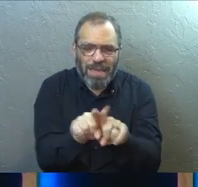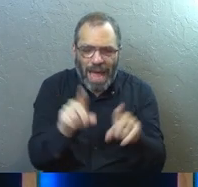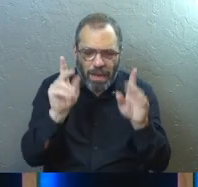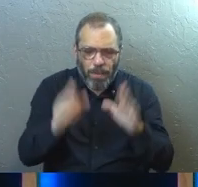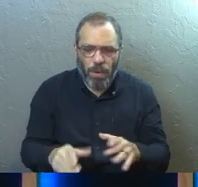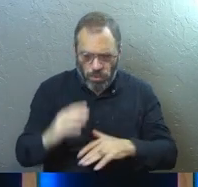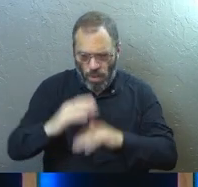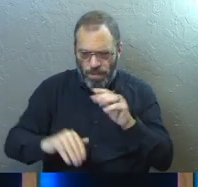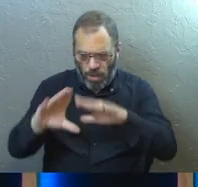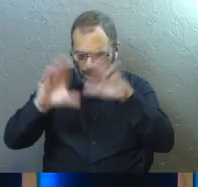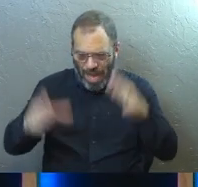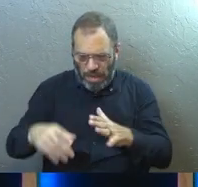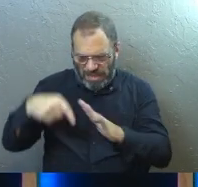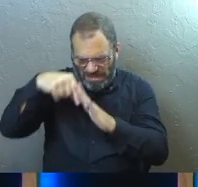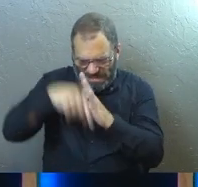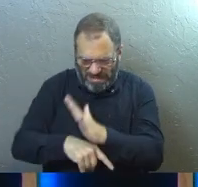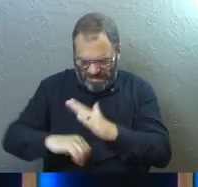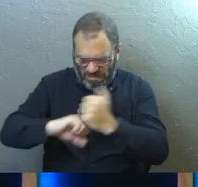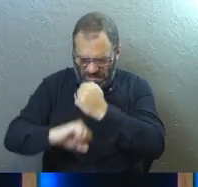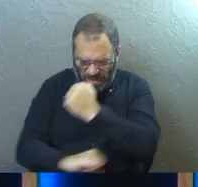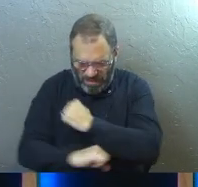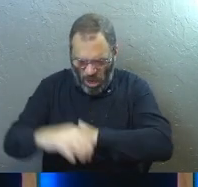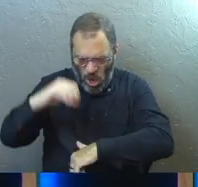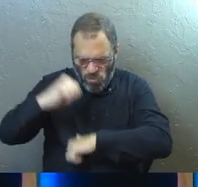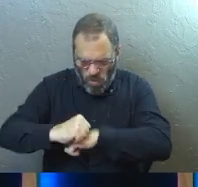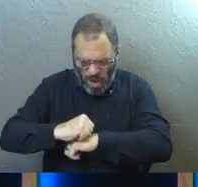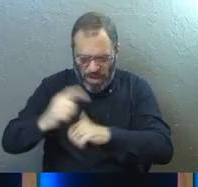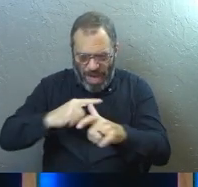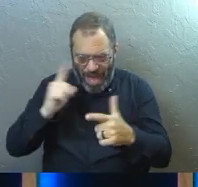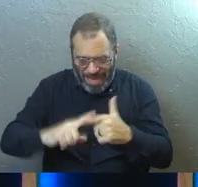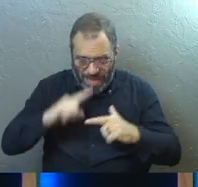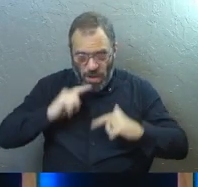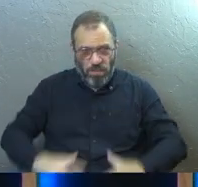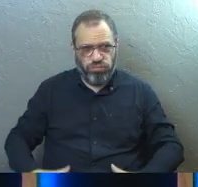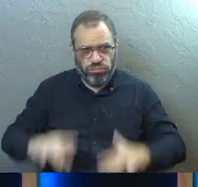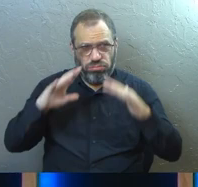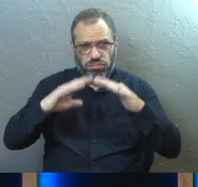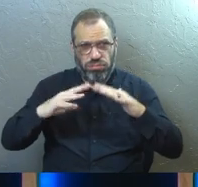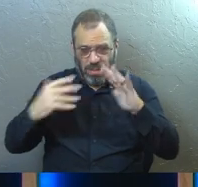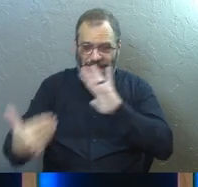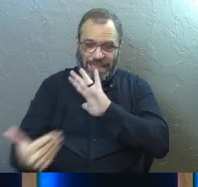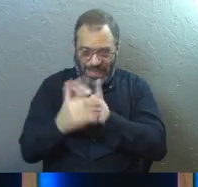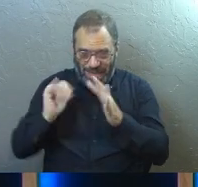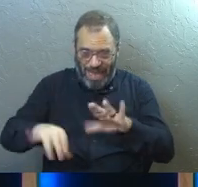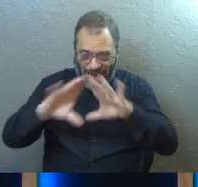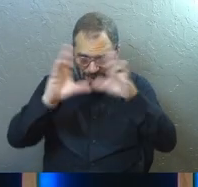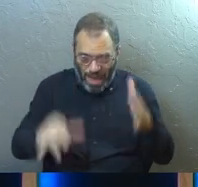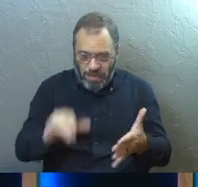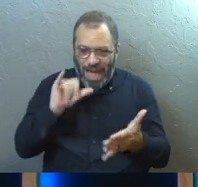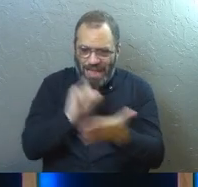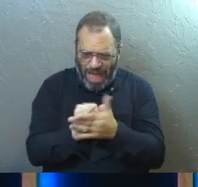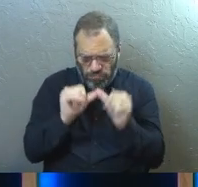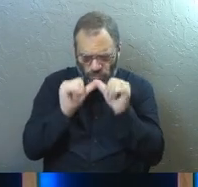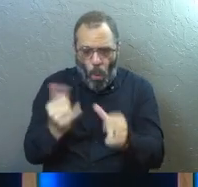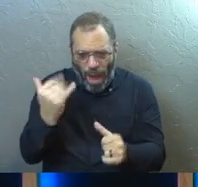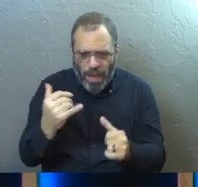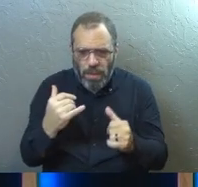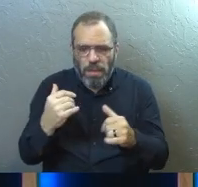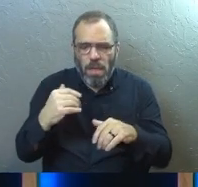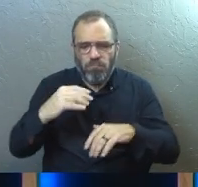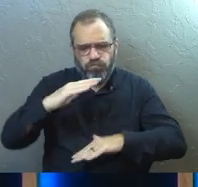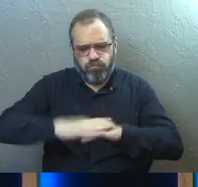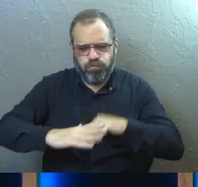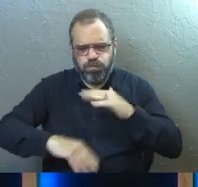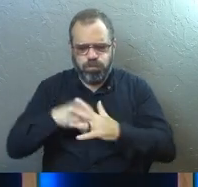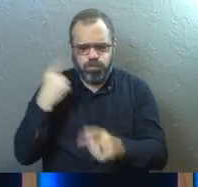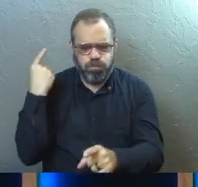like a person building a house who digs deep and lays the foundation on solid rock. And when the floodwaters rise and break against that house, it stands firm because it is